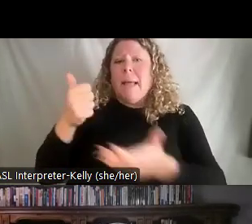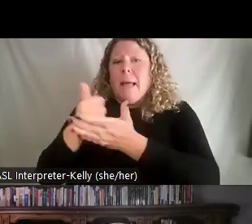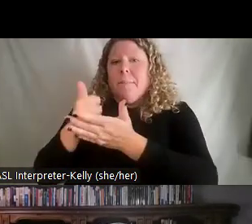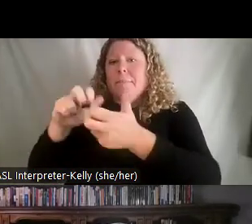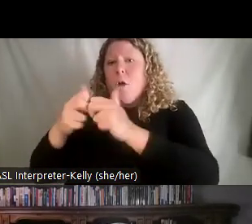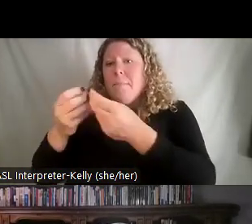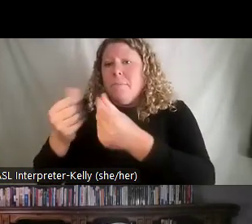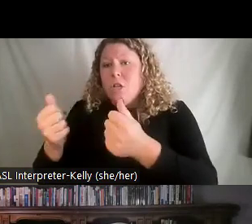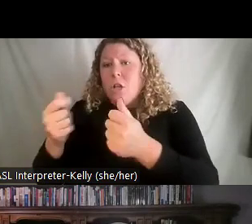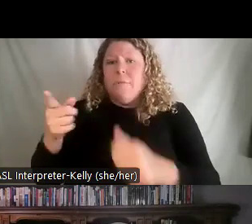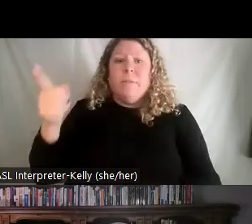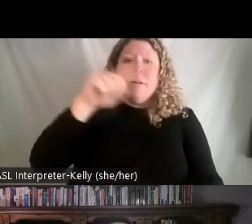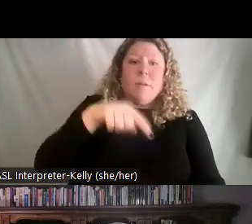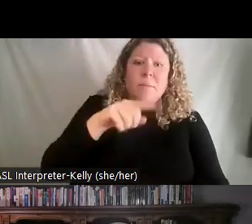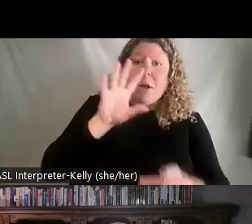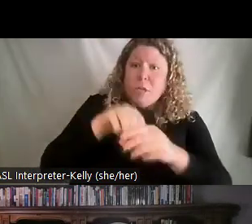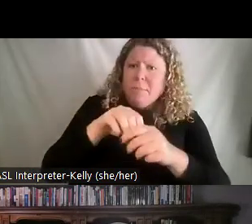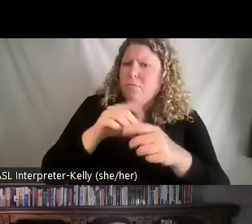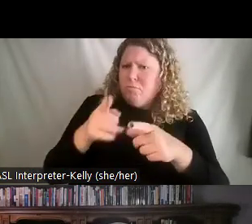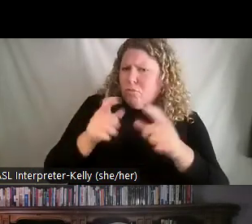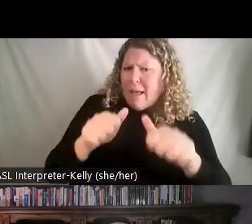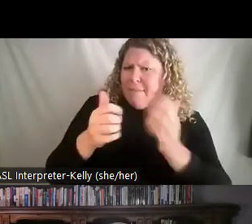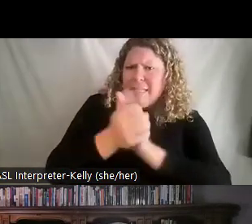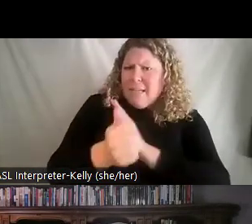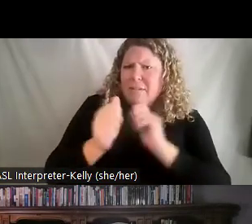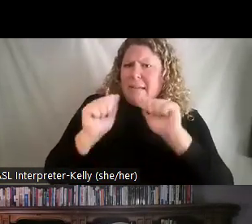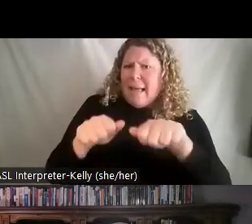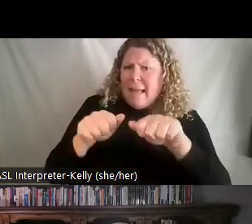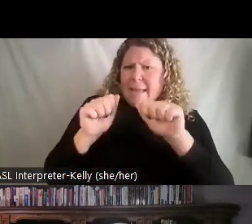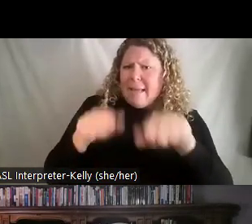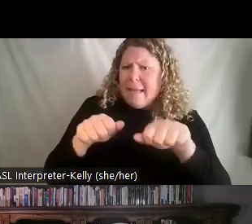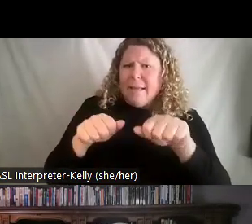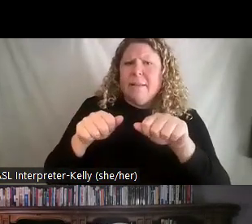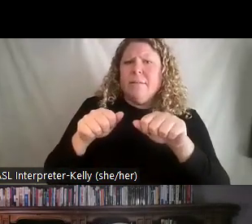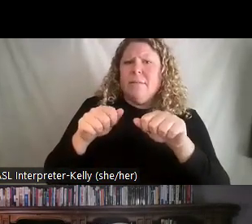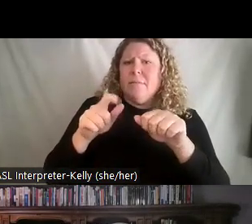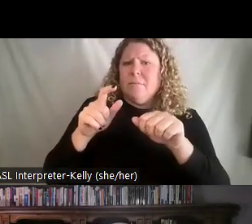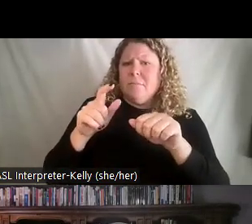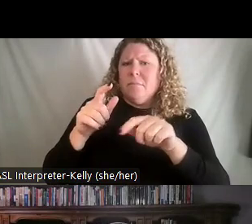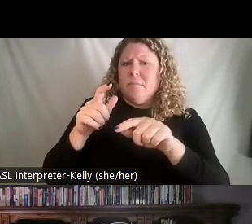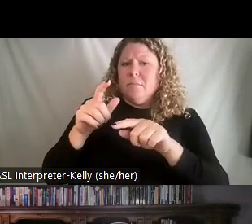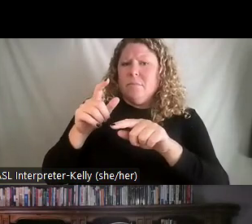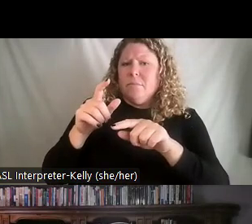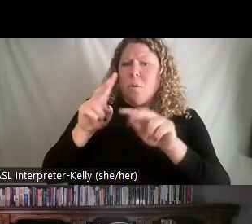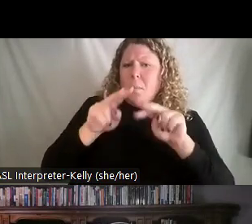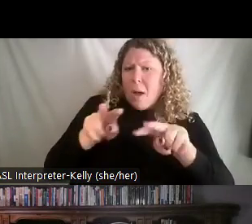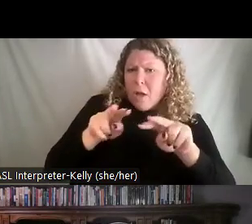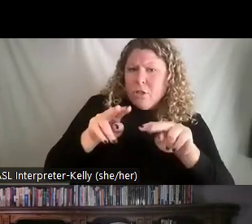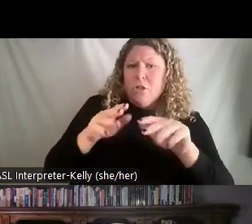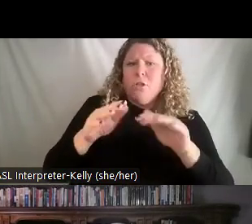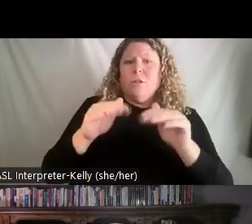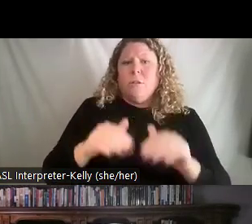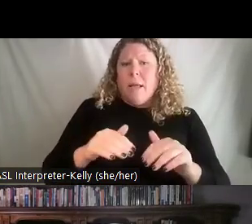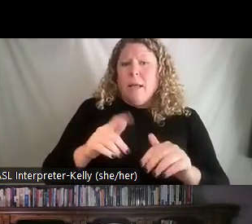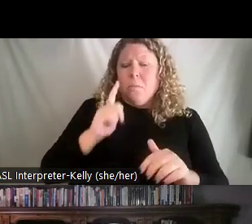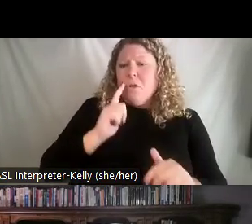they've got it. They've got the skill set to be supportive. You're going to want to monitor them. And finally, you're going to be observing them because